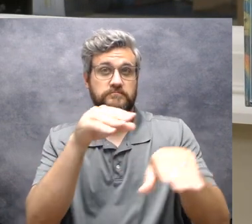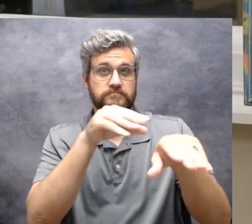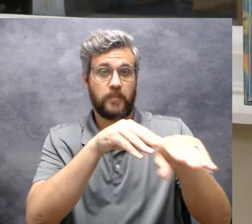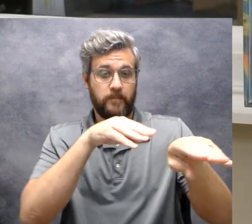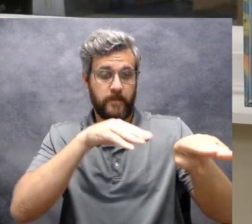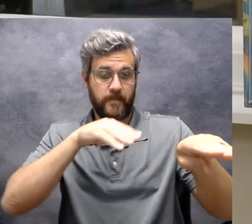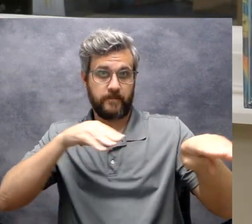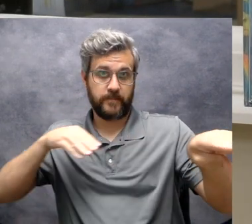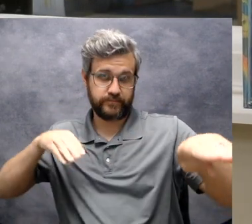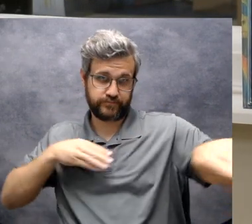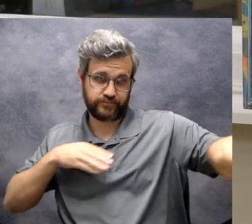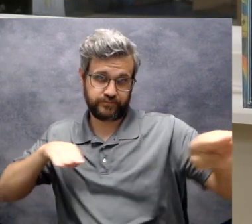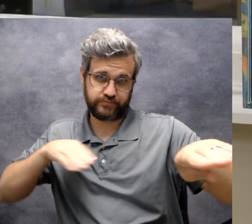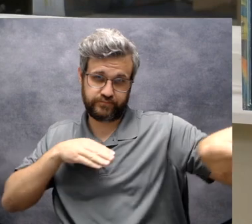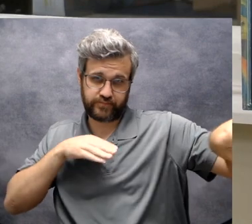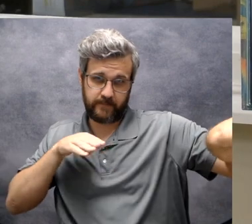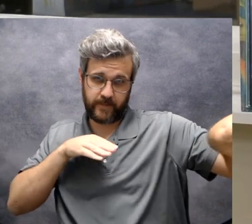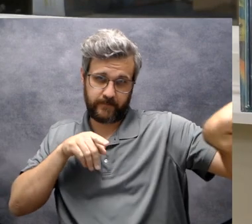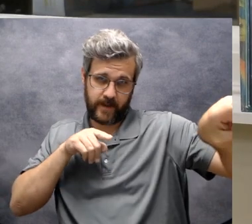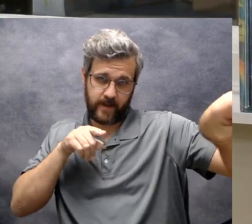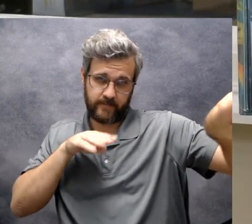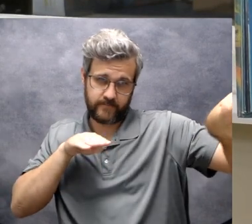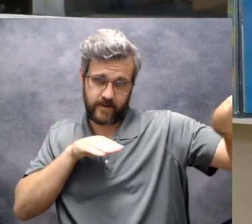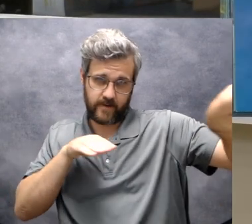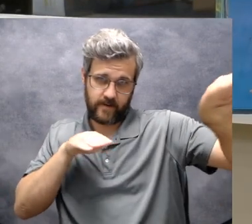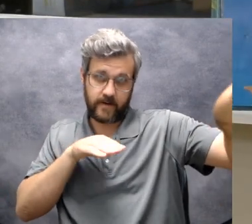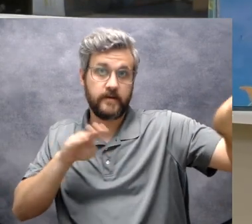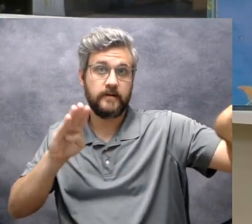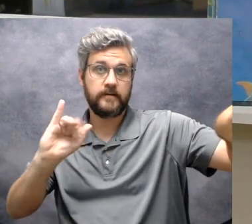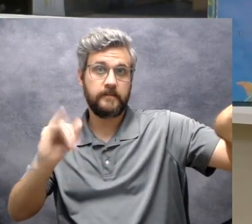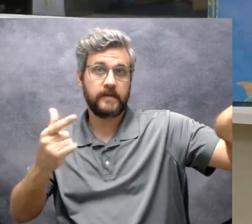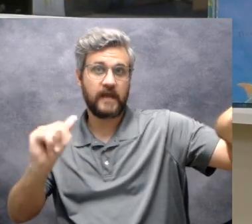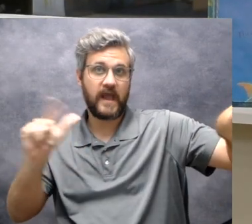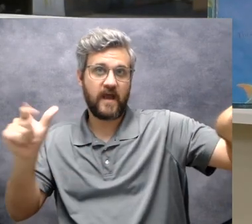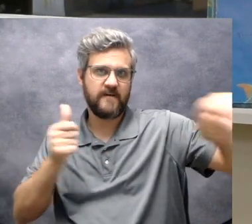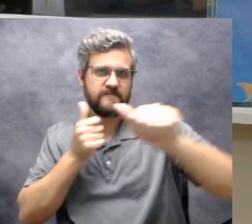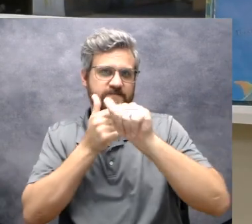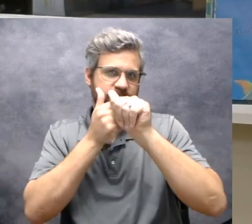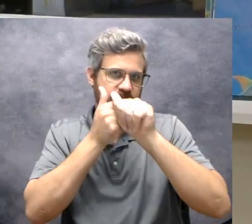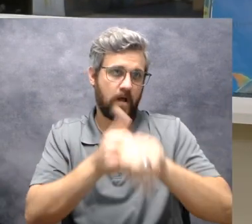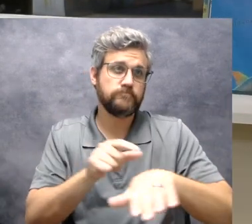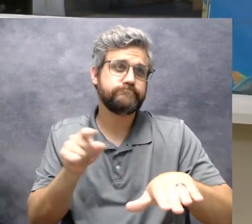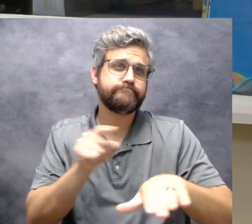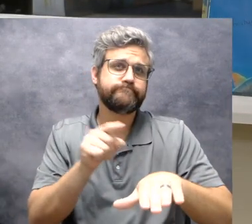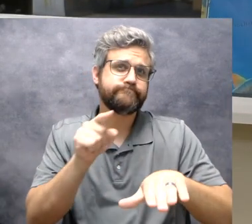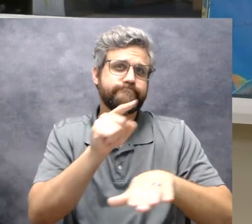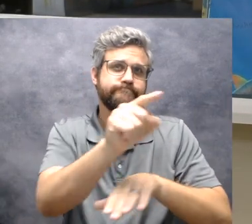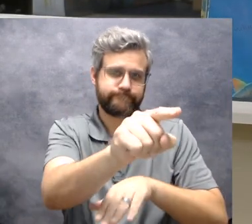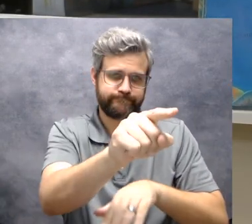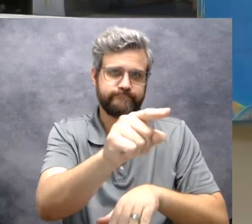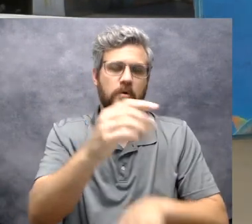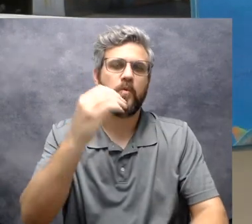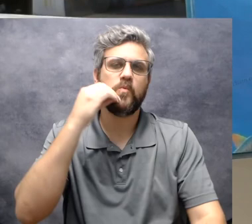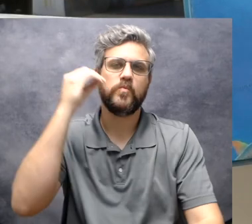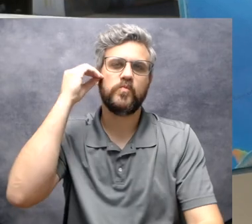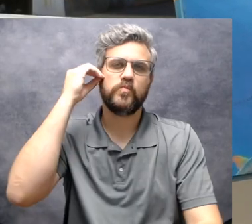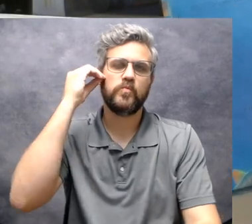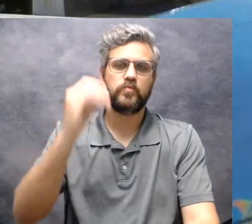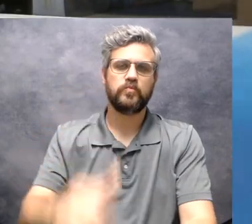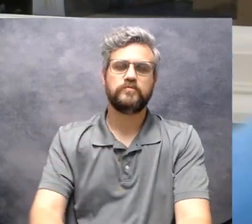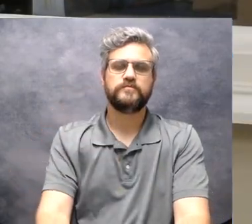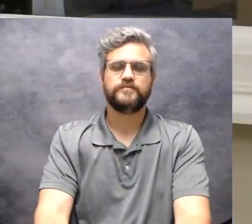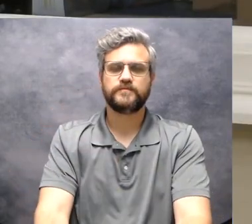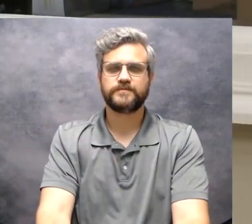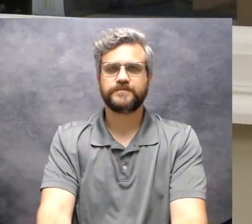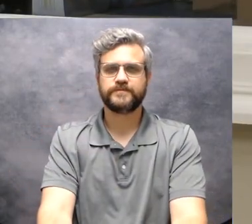swam up, up, up, and Big Al followed. Shrimpy headed for home.